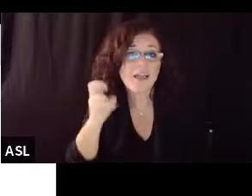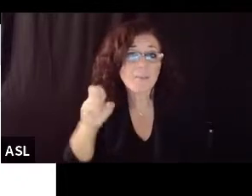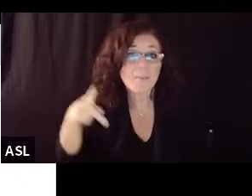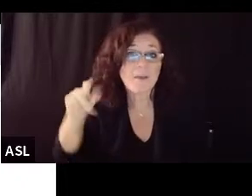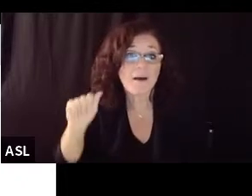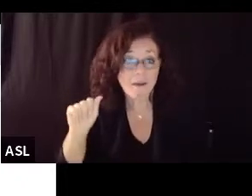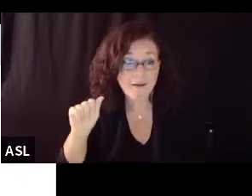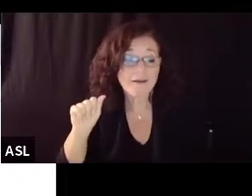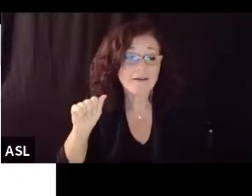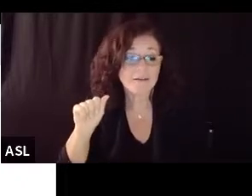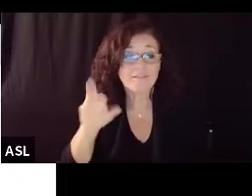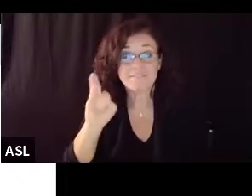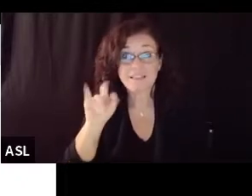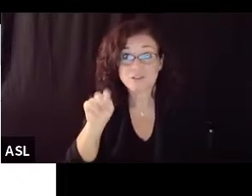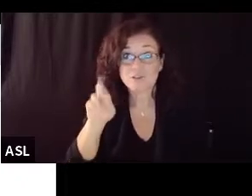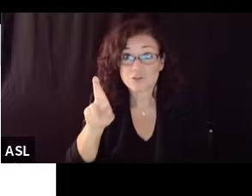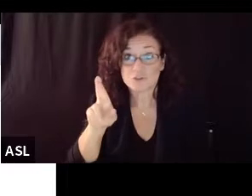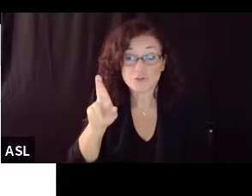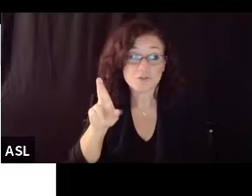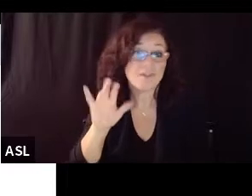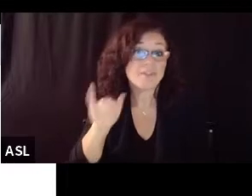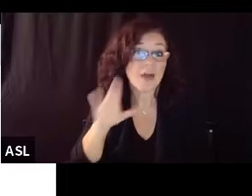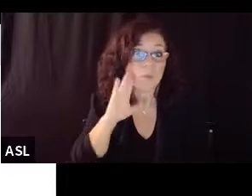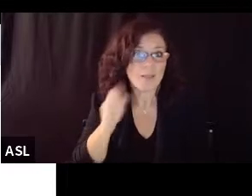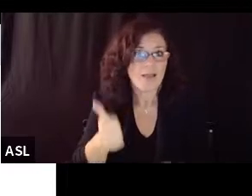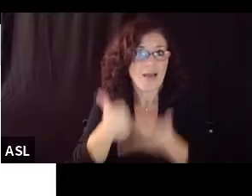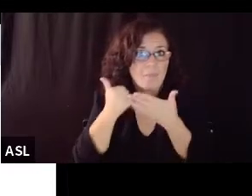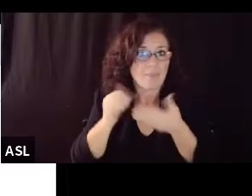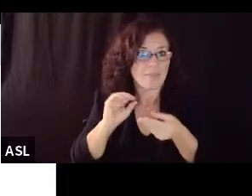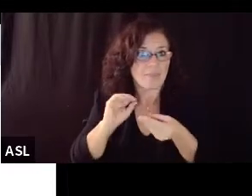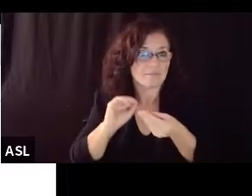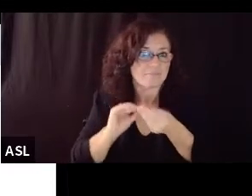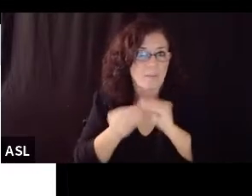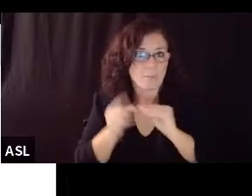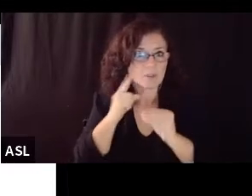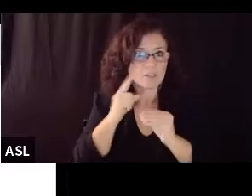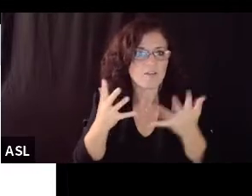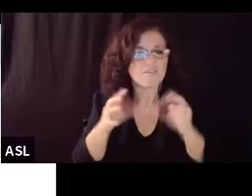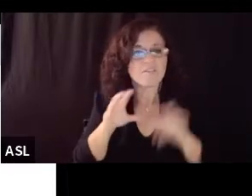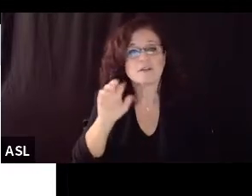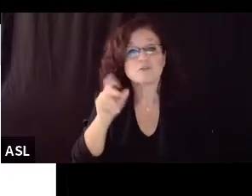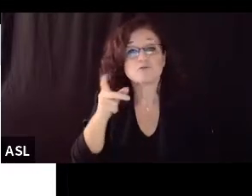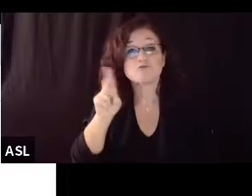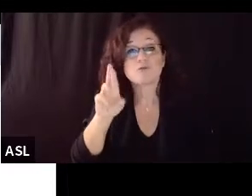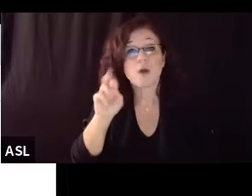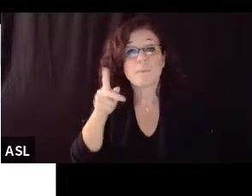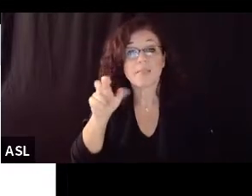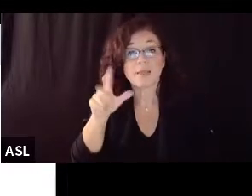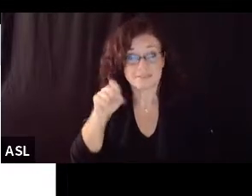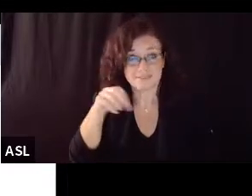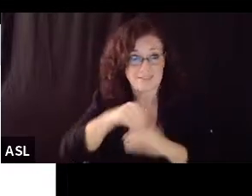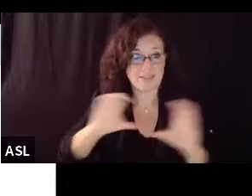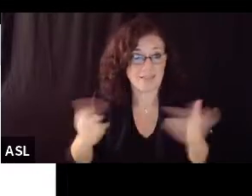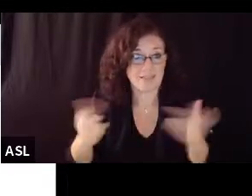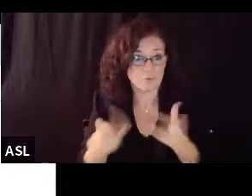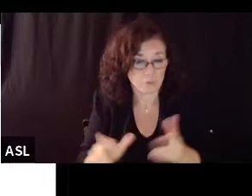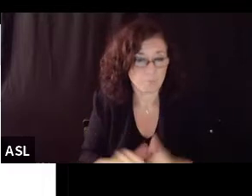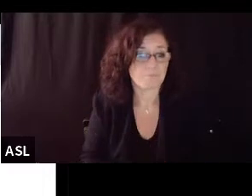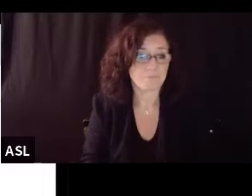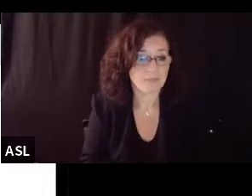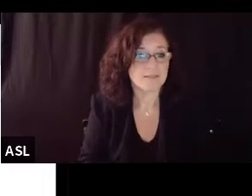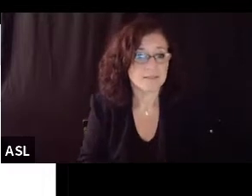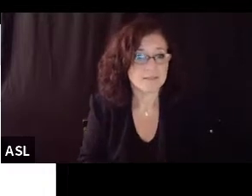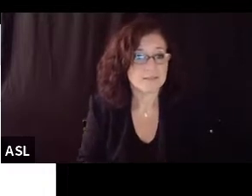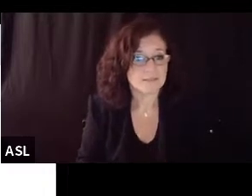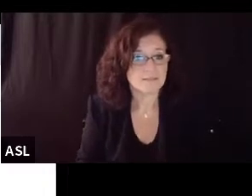your uh levels higher um you go to the next slide so what todd and i have started doing um